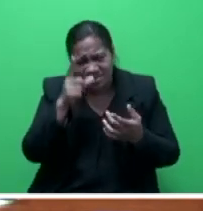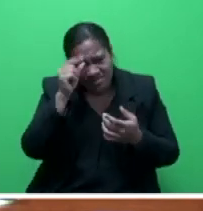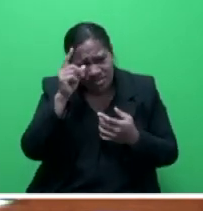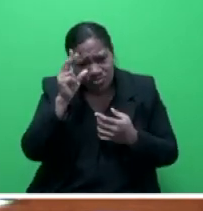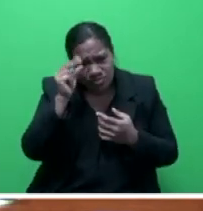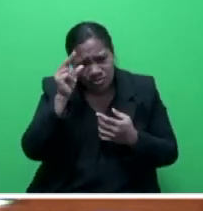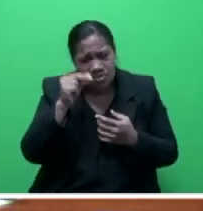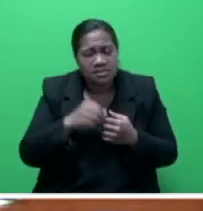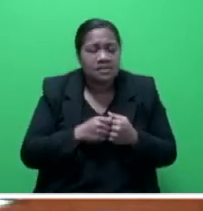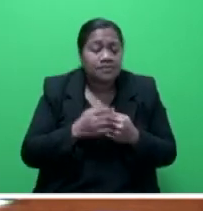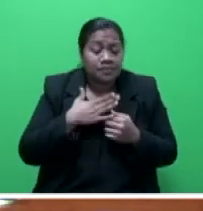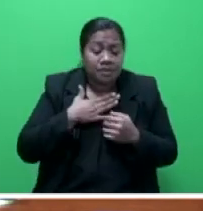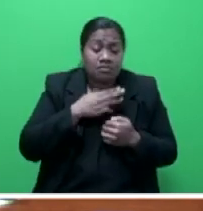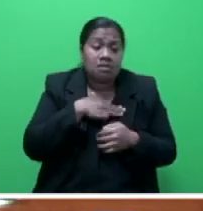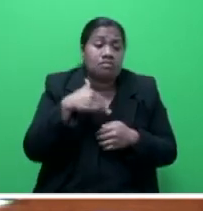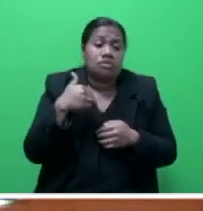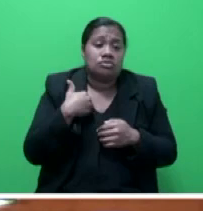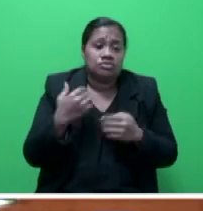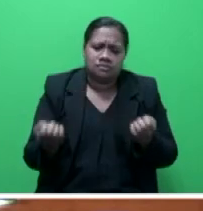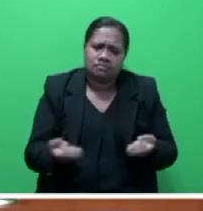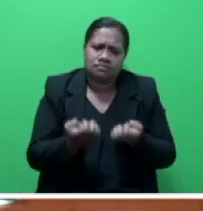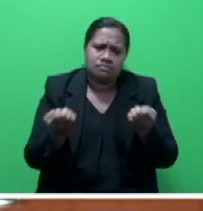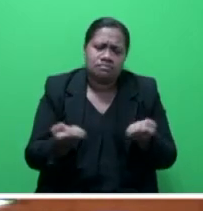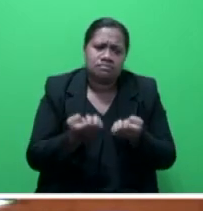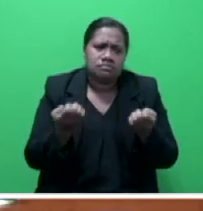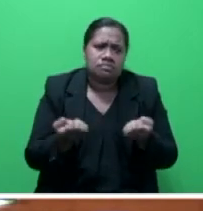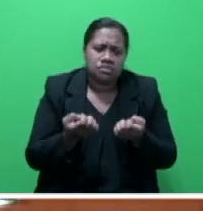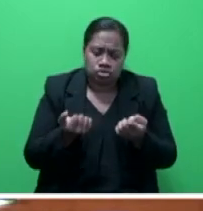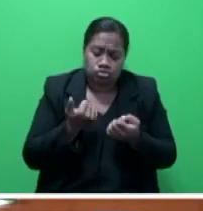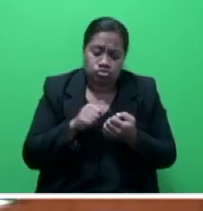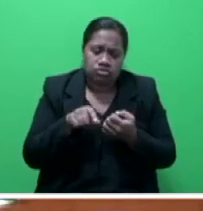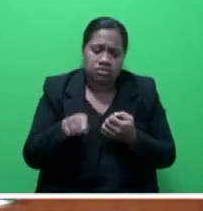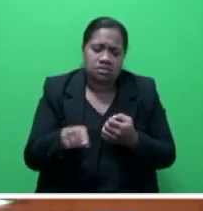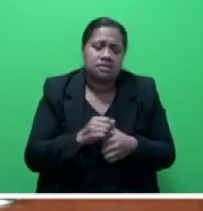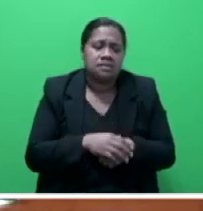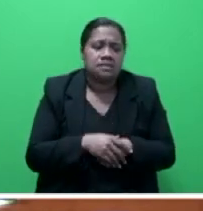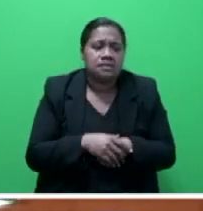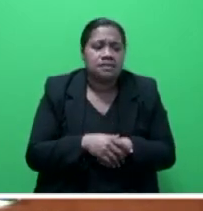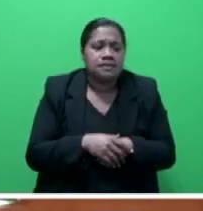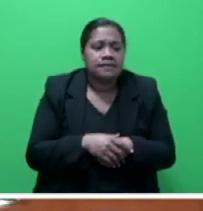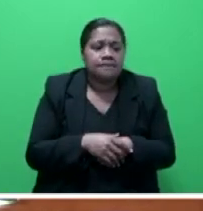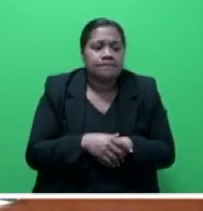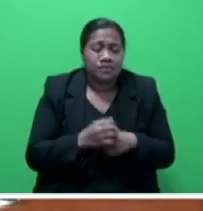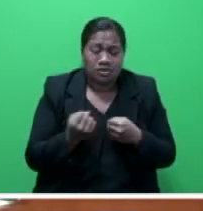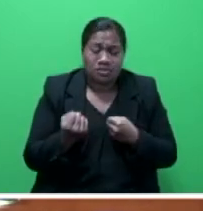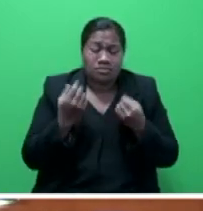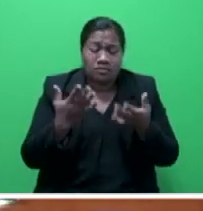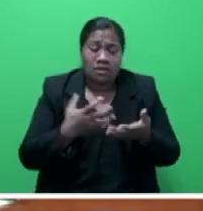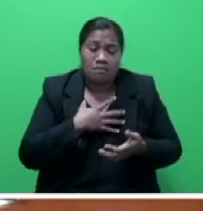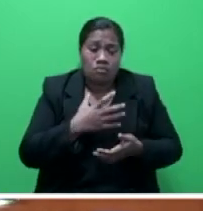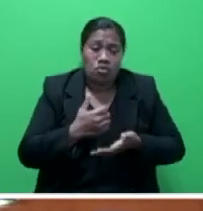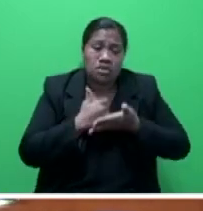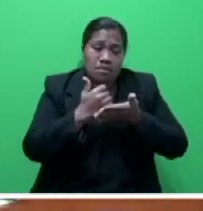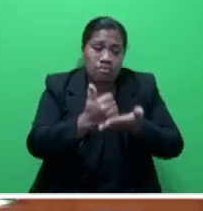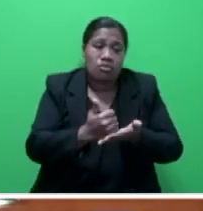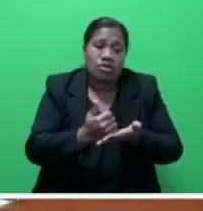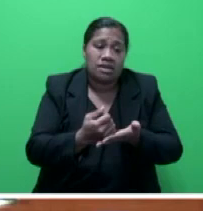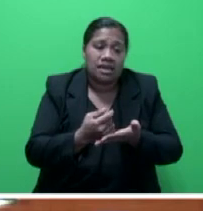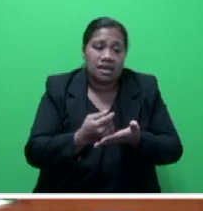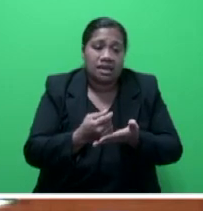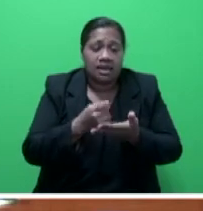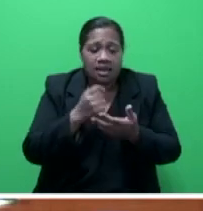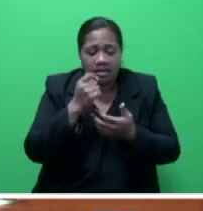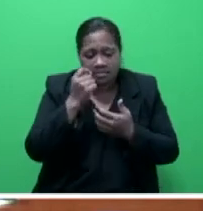across the government, we encourage the use of geospatial information as it provides a lot of support and ease of understanding